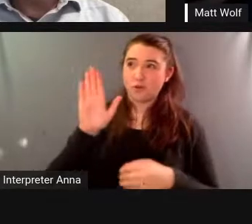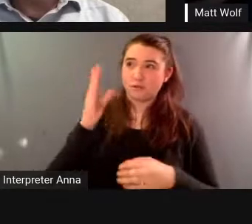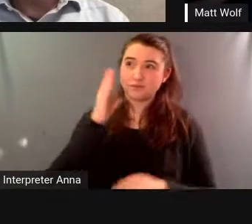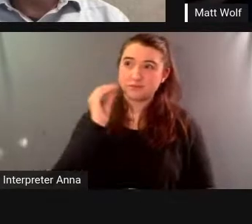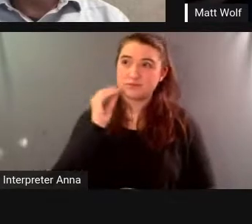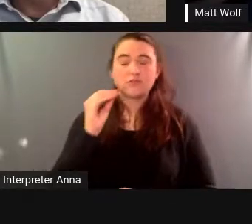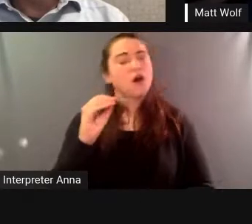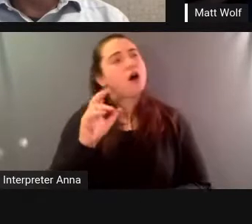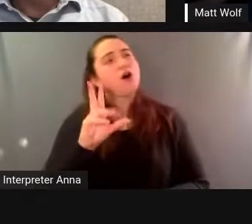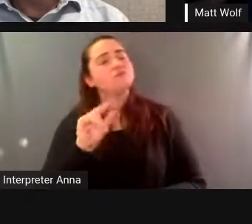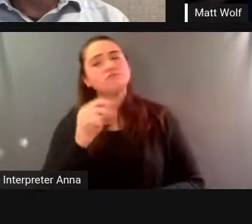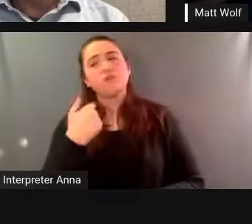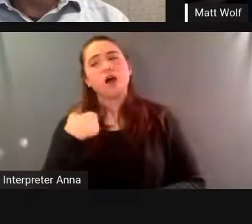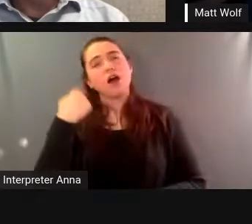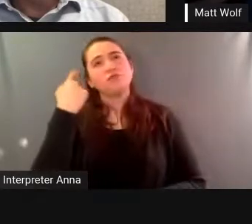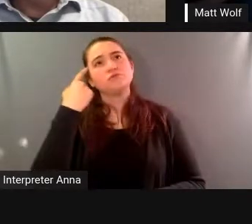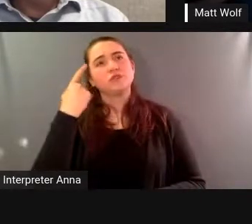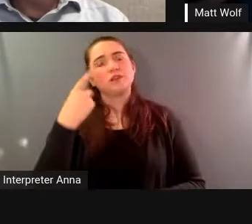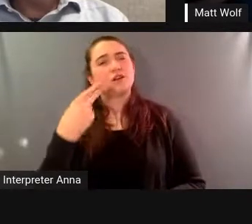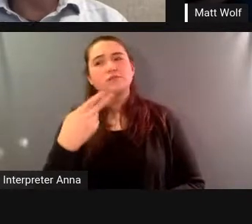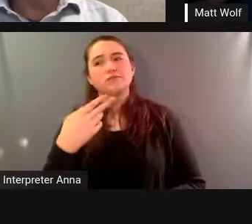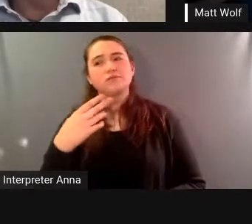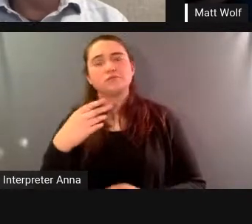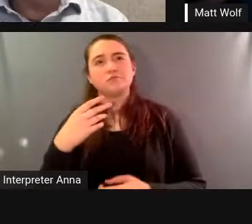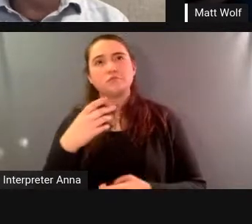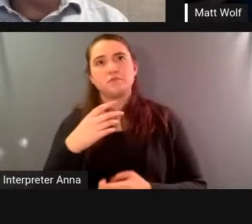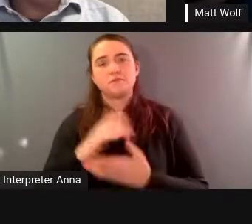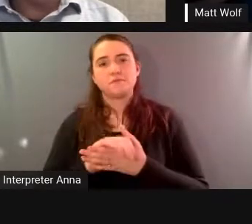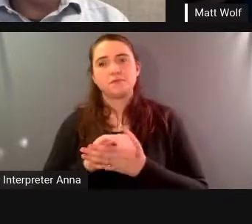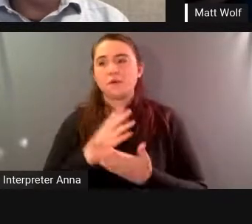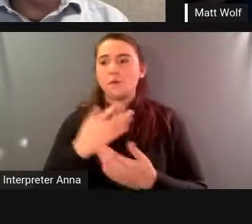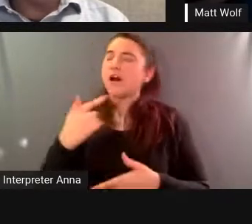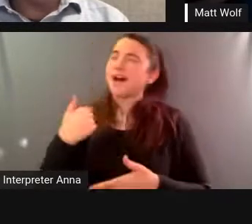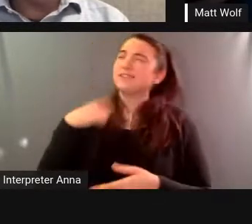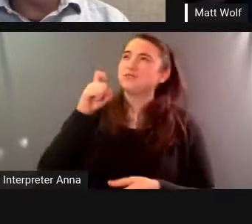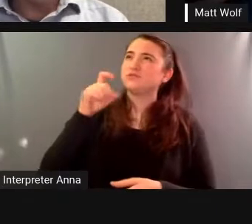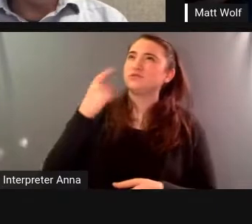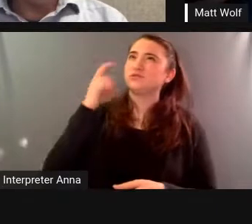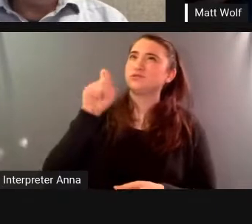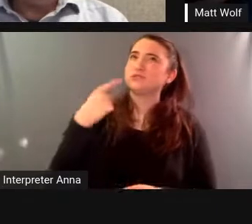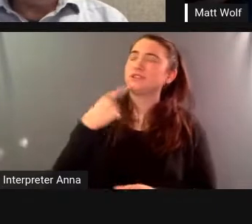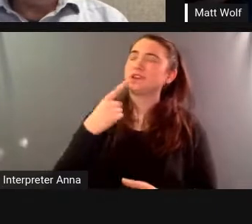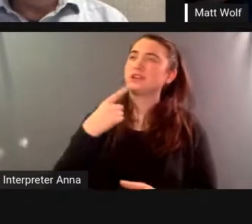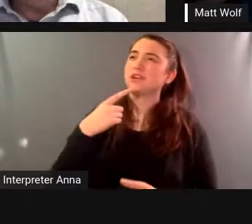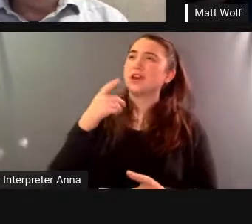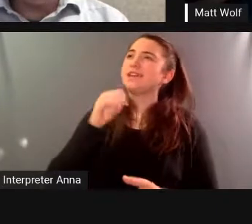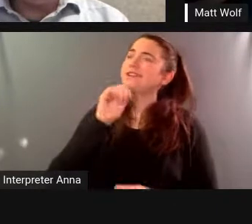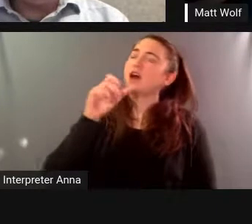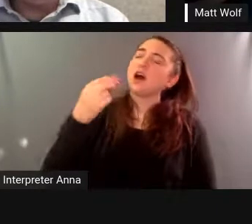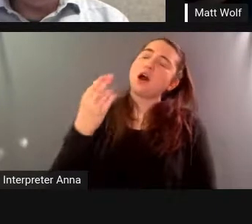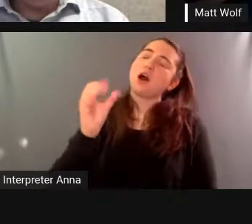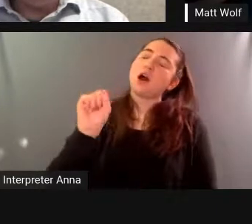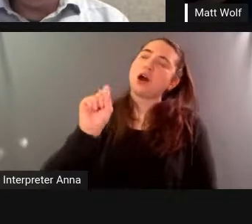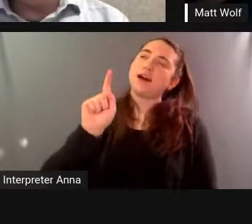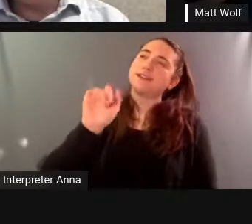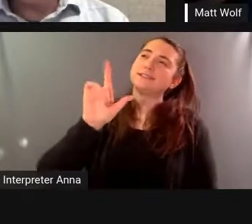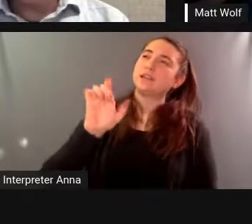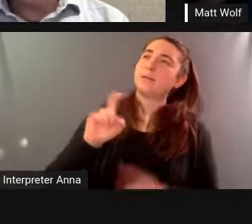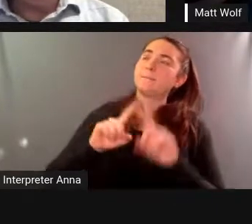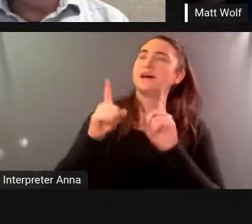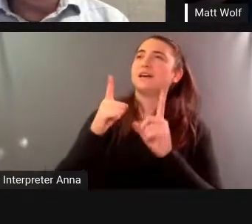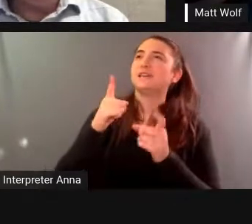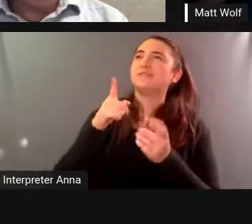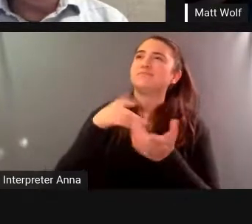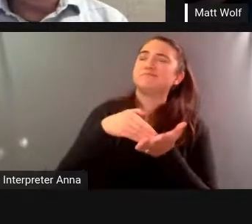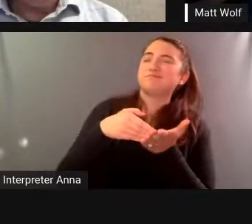hostile we had you know we uh had all kinds of i should probably say maybe but that dismissive maybe not hostile